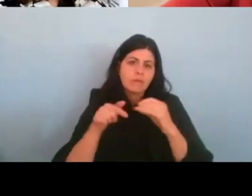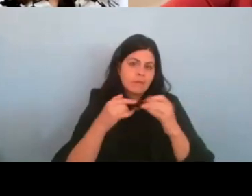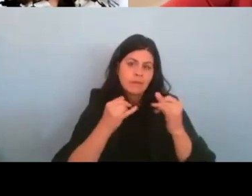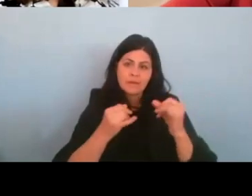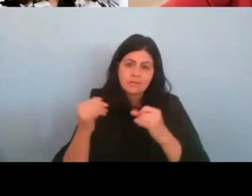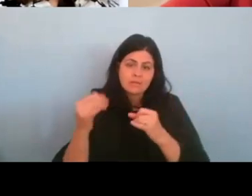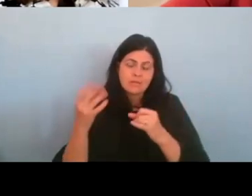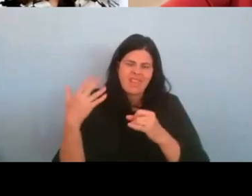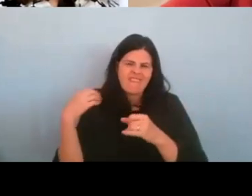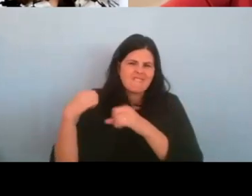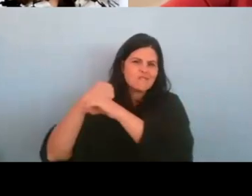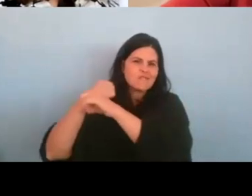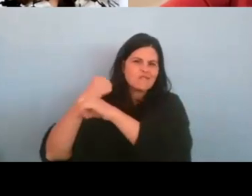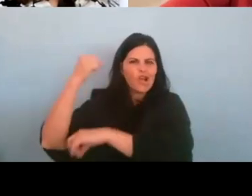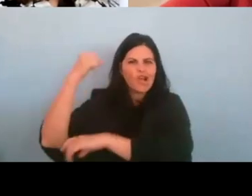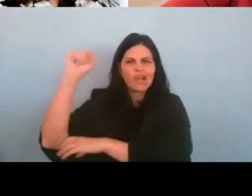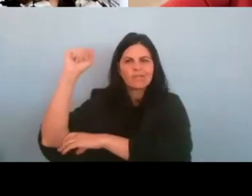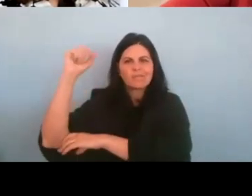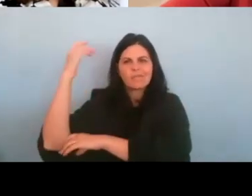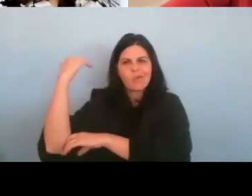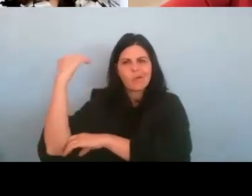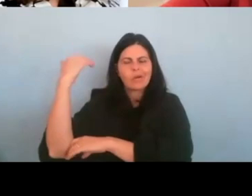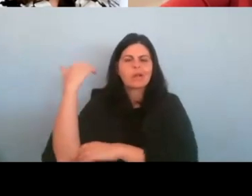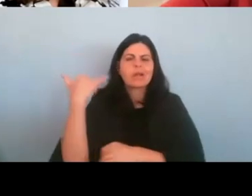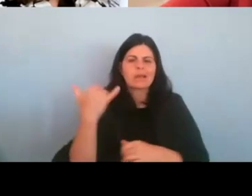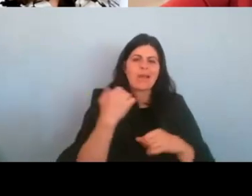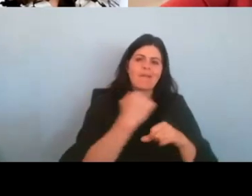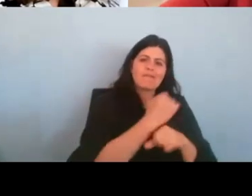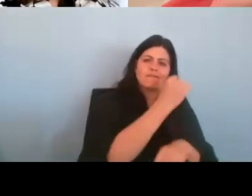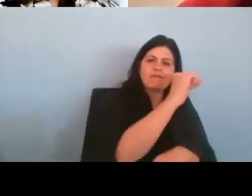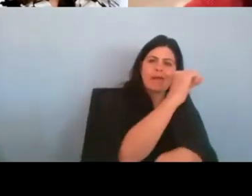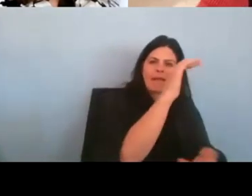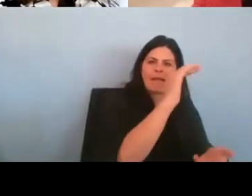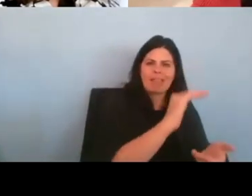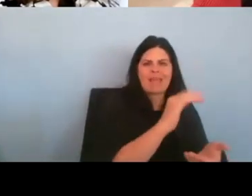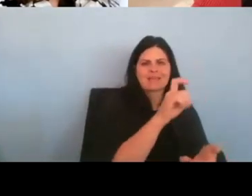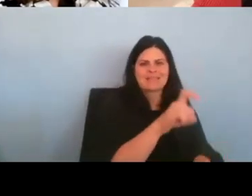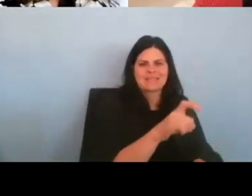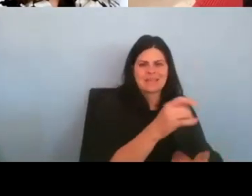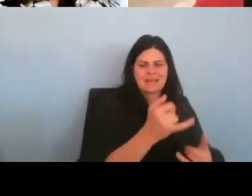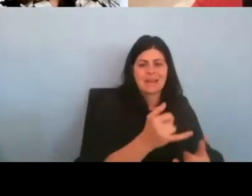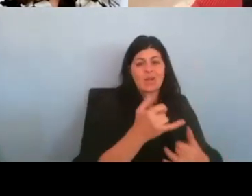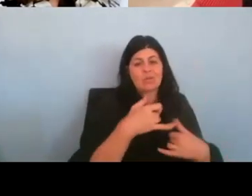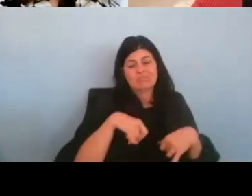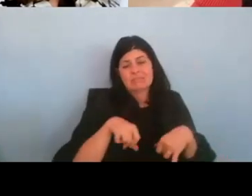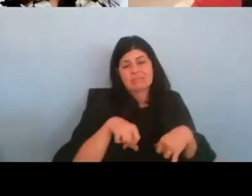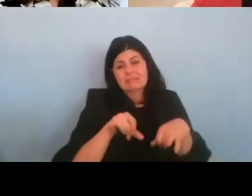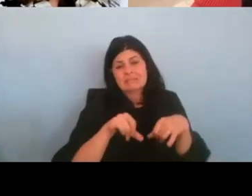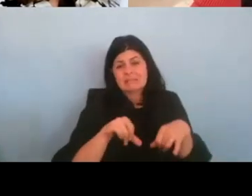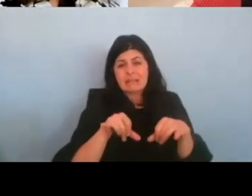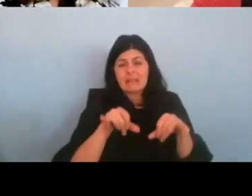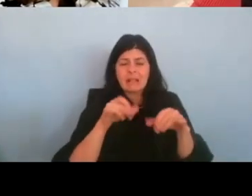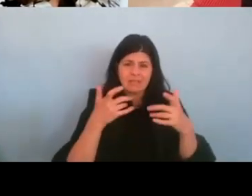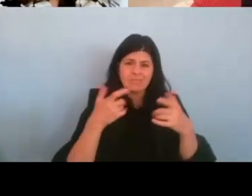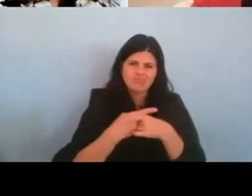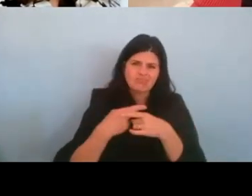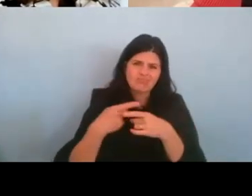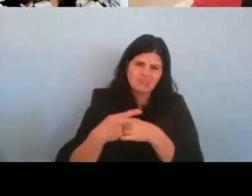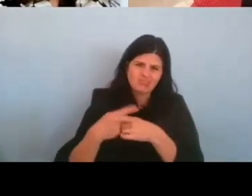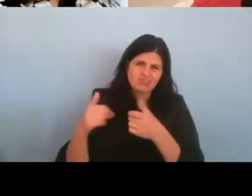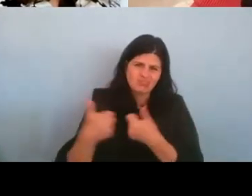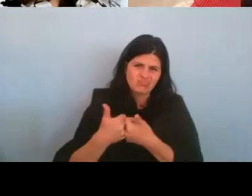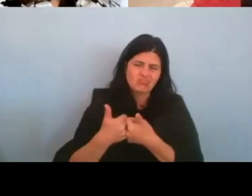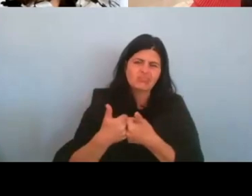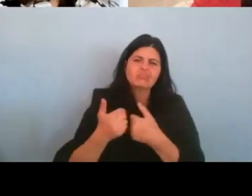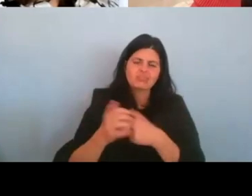fight then. So there's less of a fight for inclusion now, even though there is still kind of the hurdles that, that you